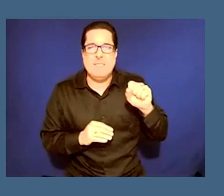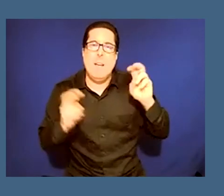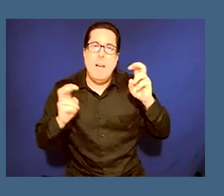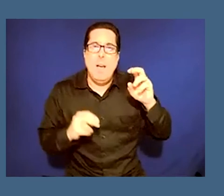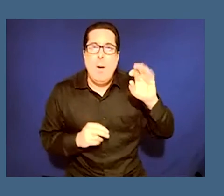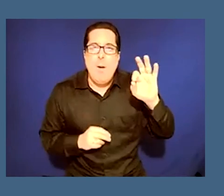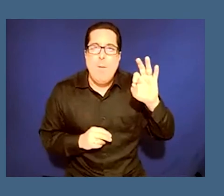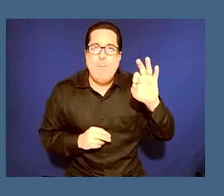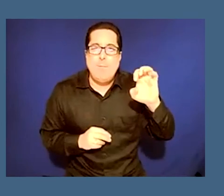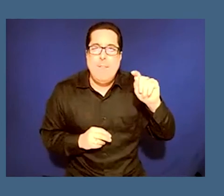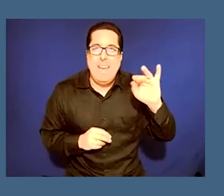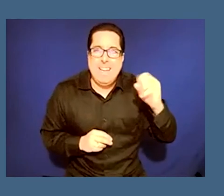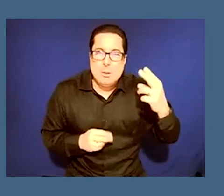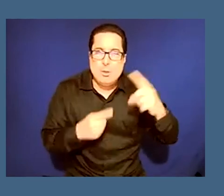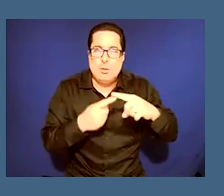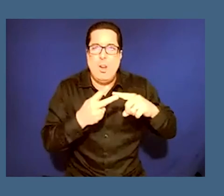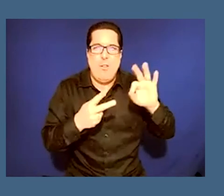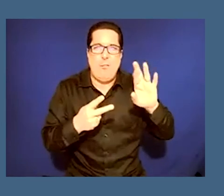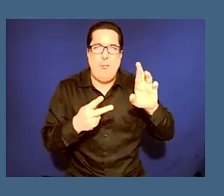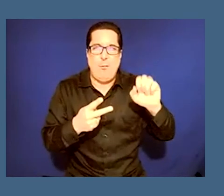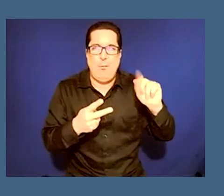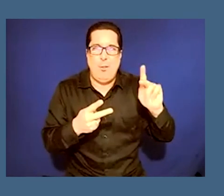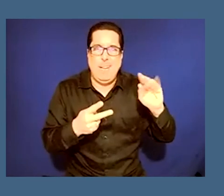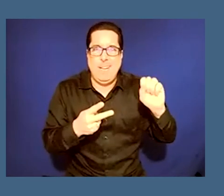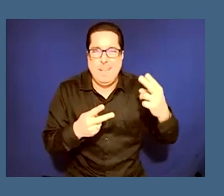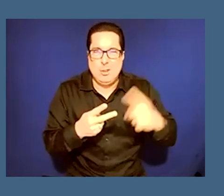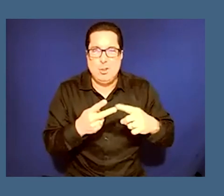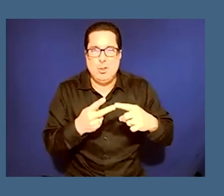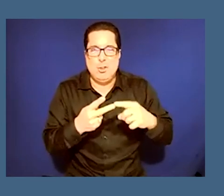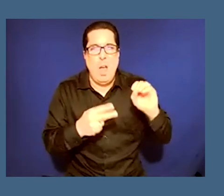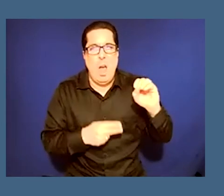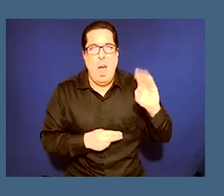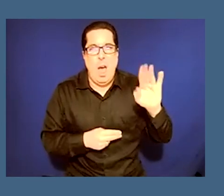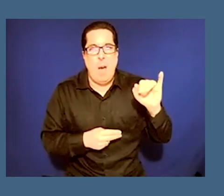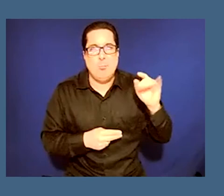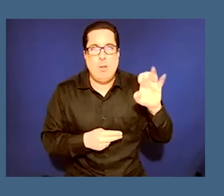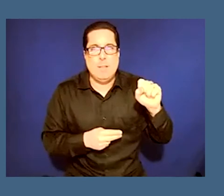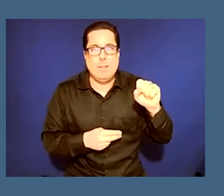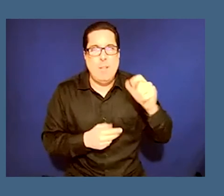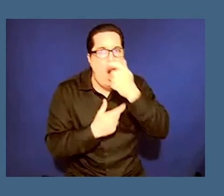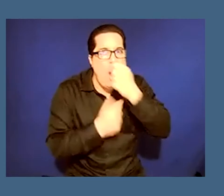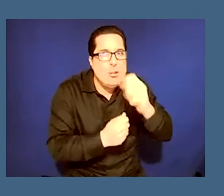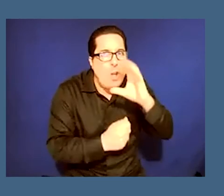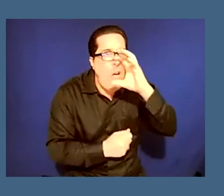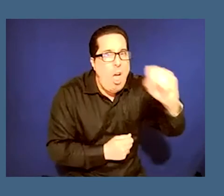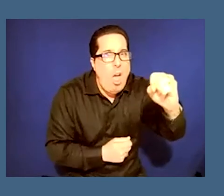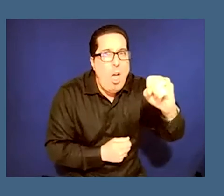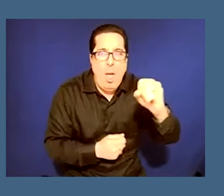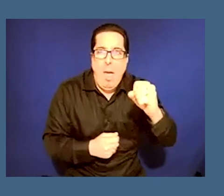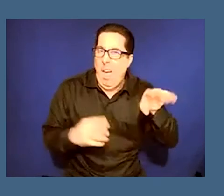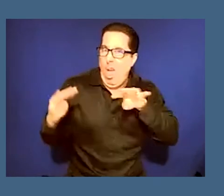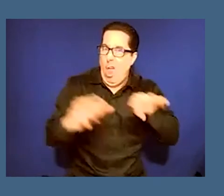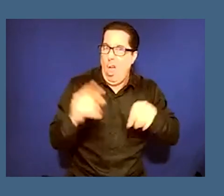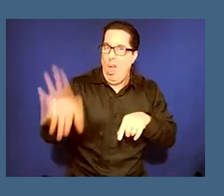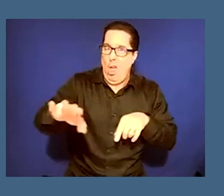objects of interest uh something to you know just to draw people in and then